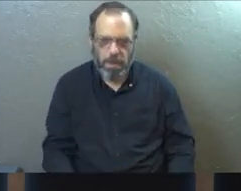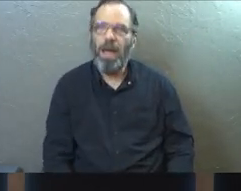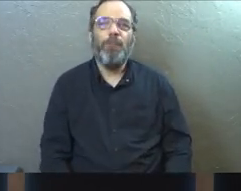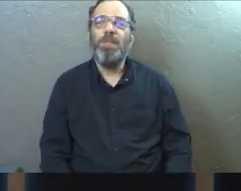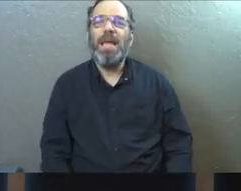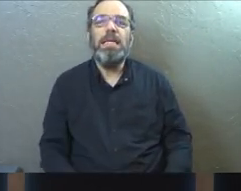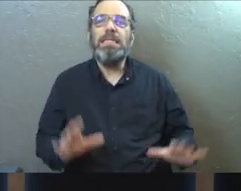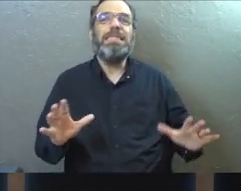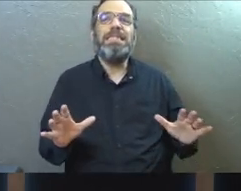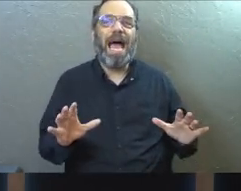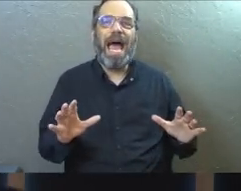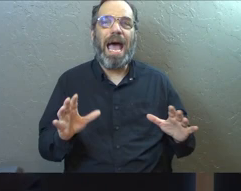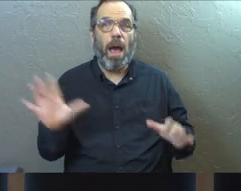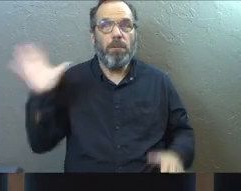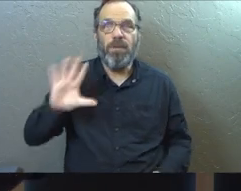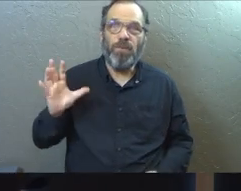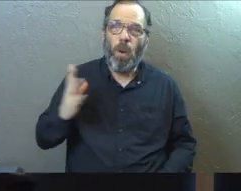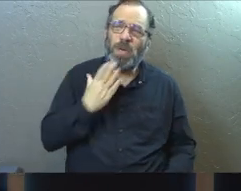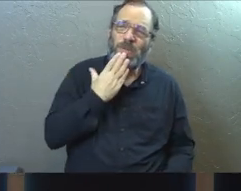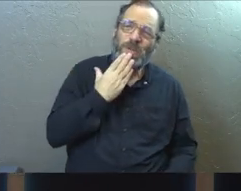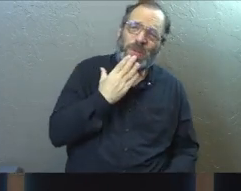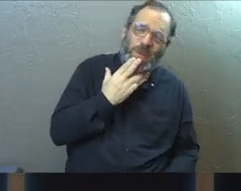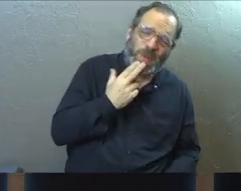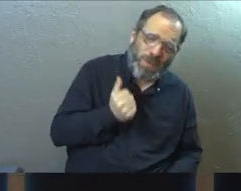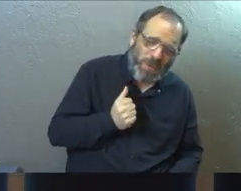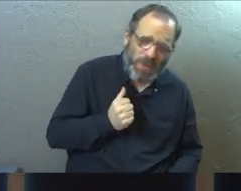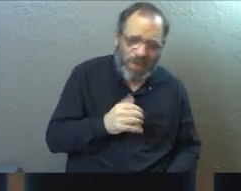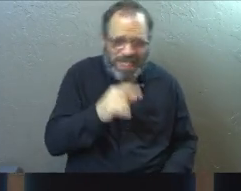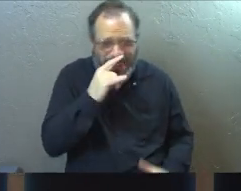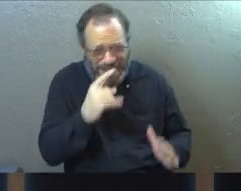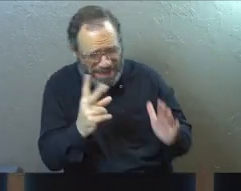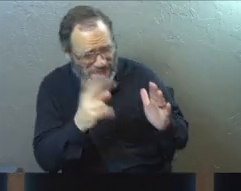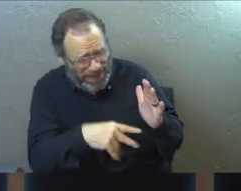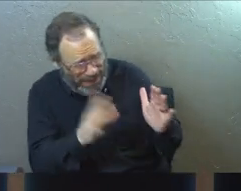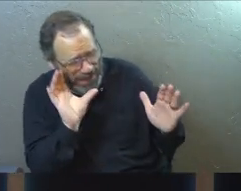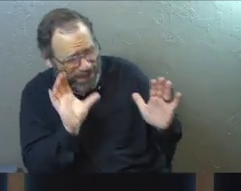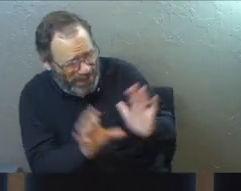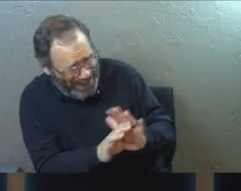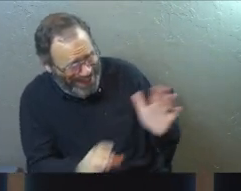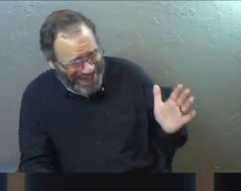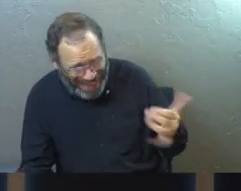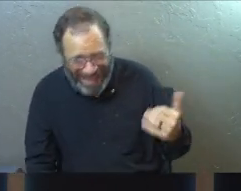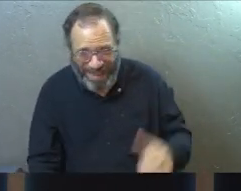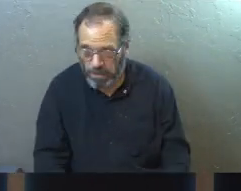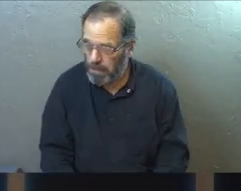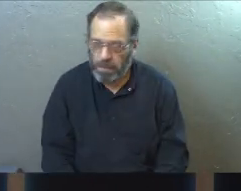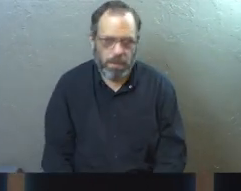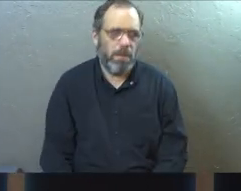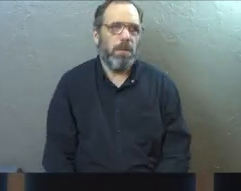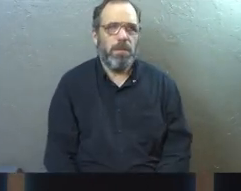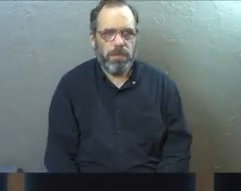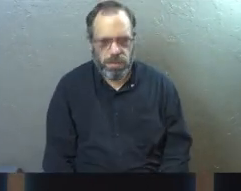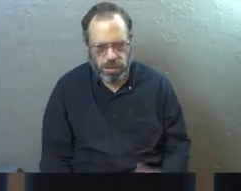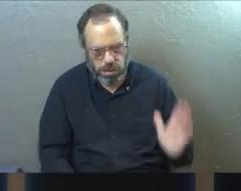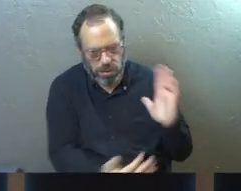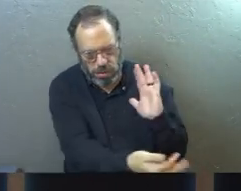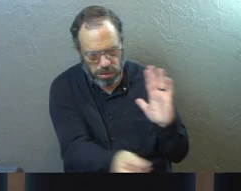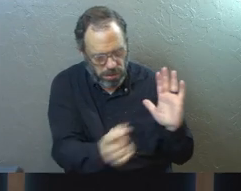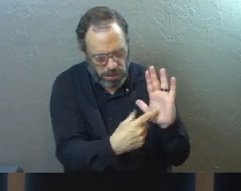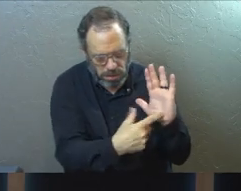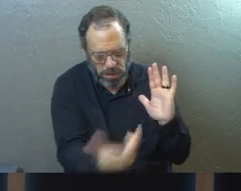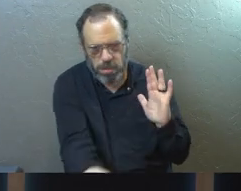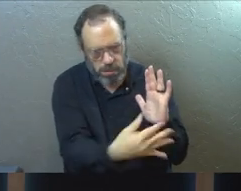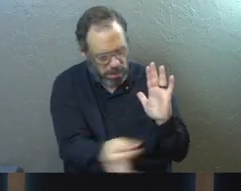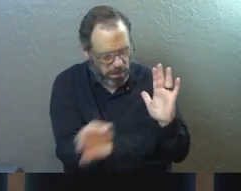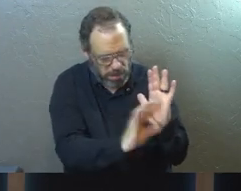it's this thing that was so sweet back here, and I loved it. And like the kids, we're reading the book, and we're singing. And now if I'm honest sometimes when I'm tired, it's just like,